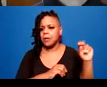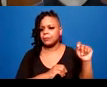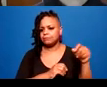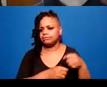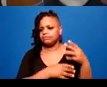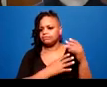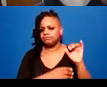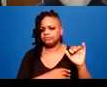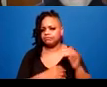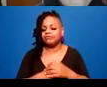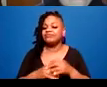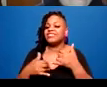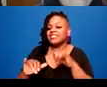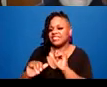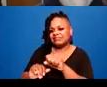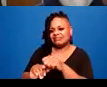Okay.